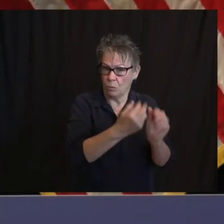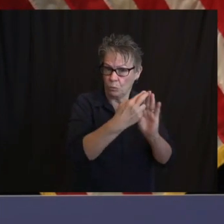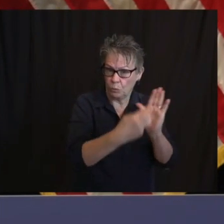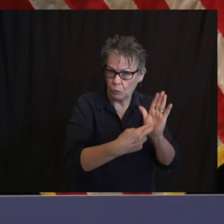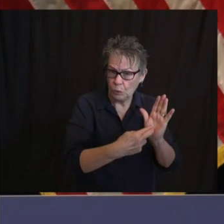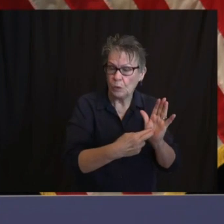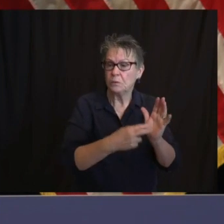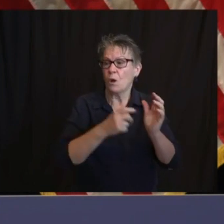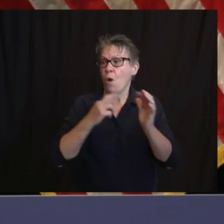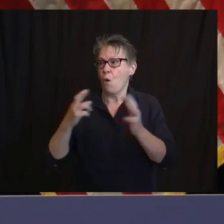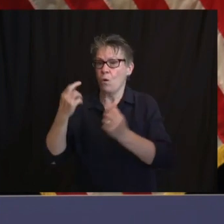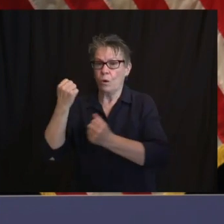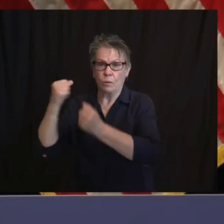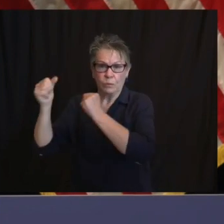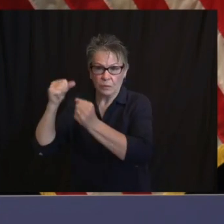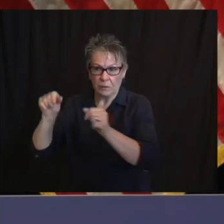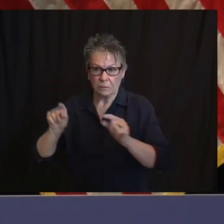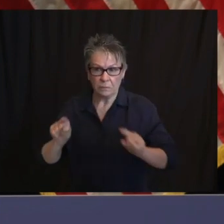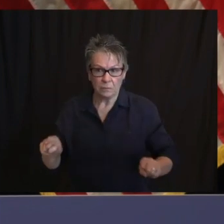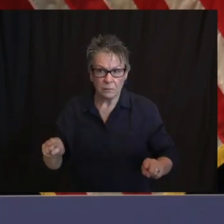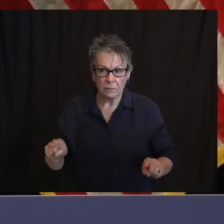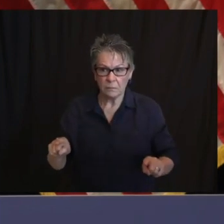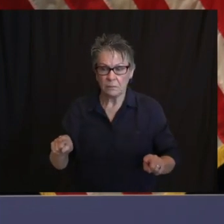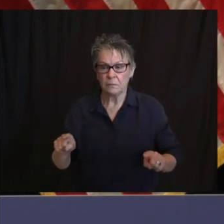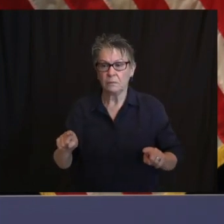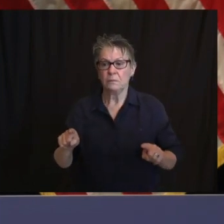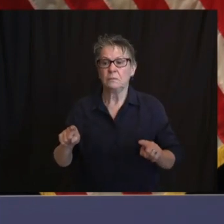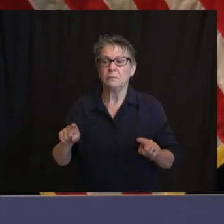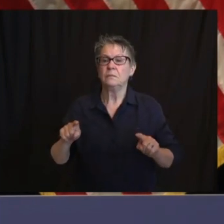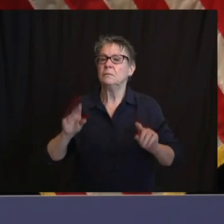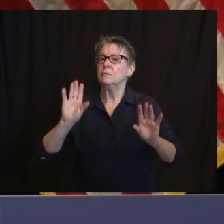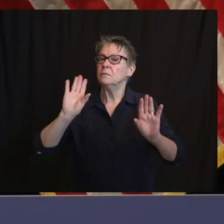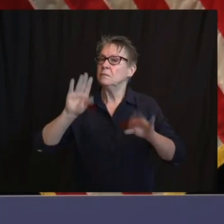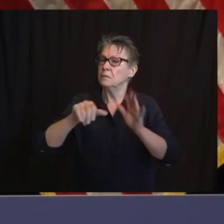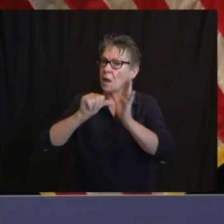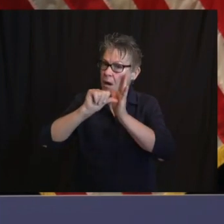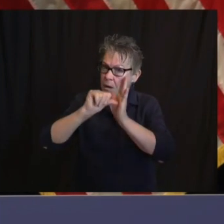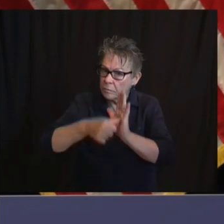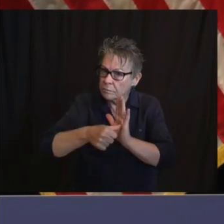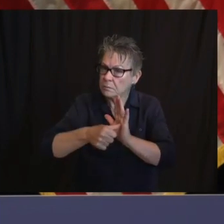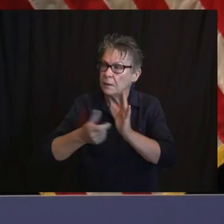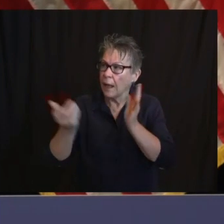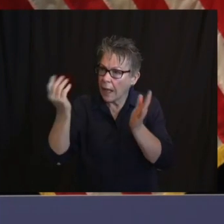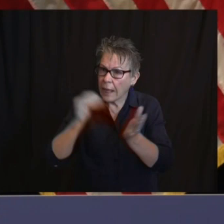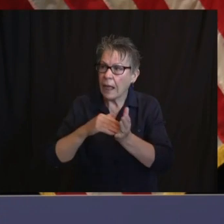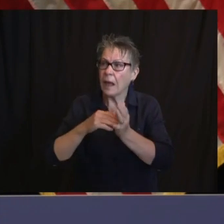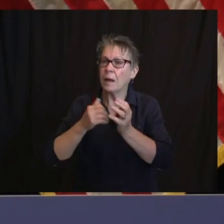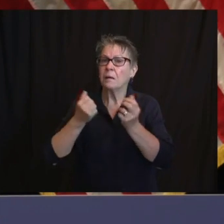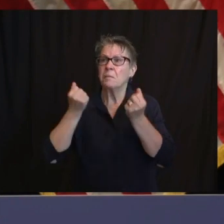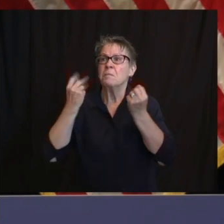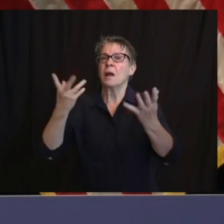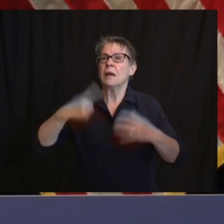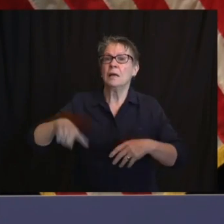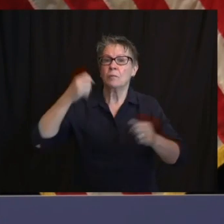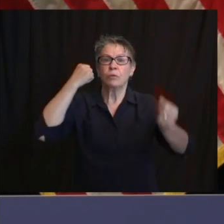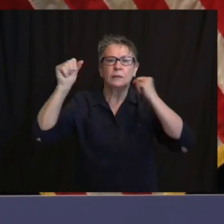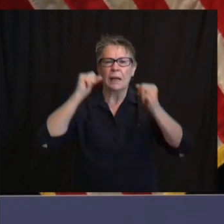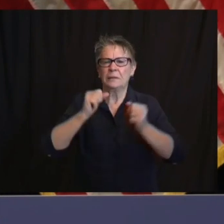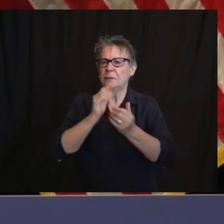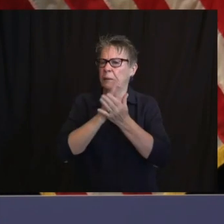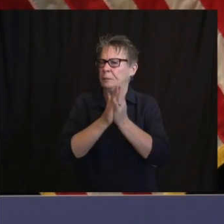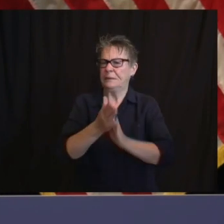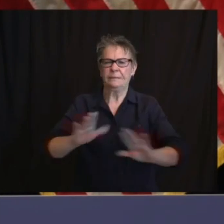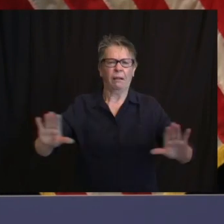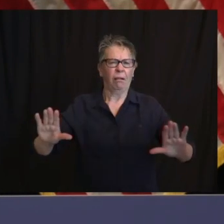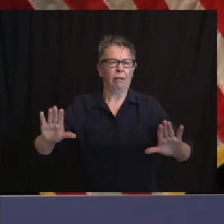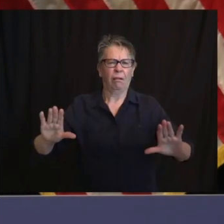moving and peaceful protests and also any reflections you have as a senior leader